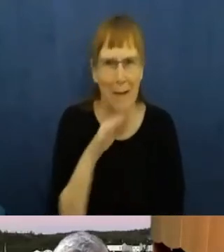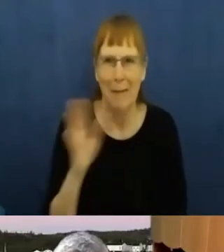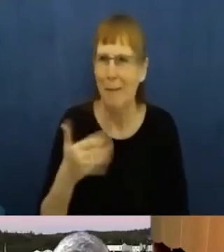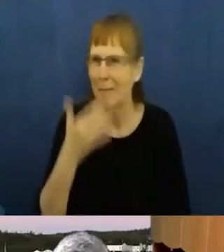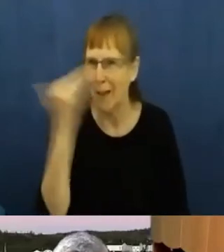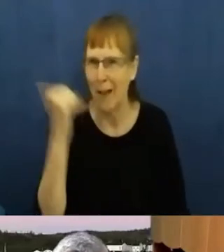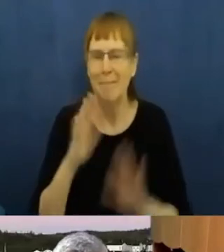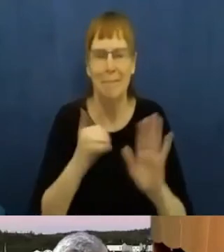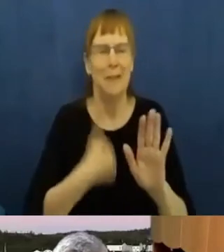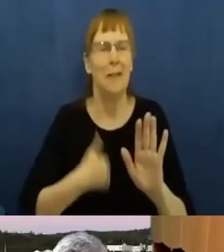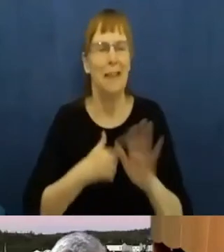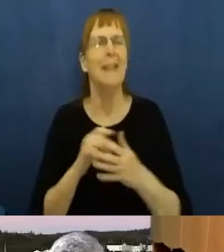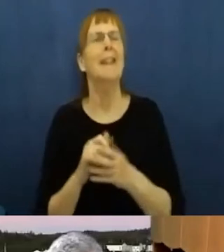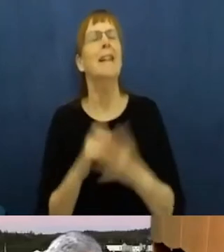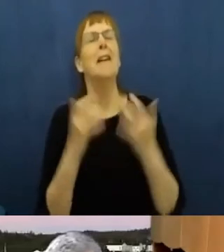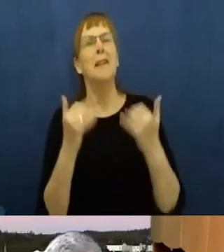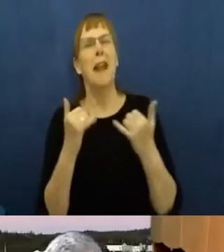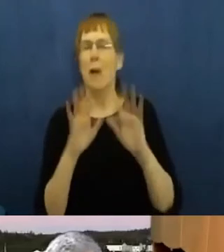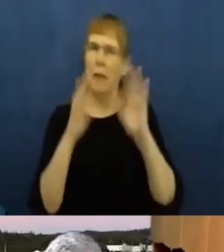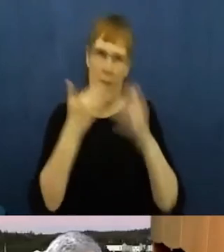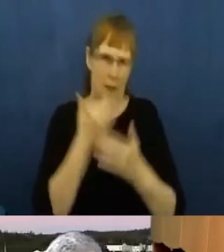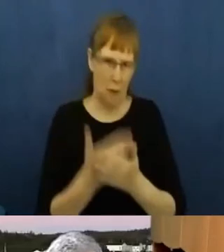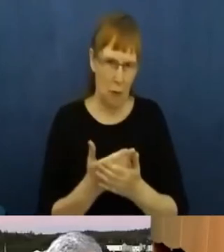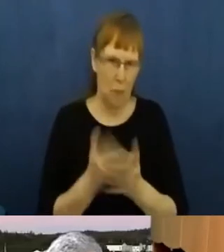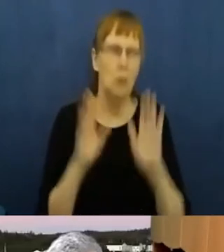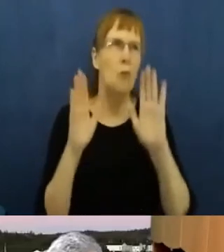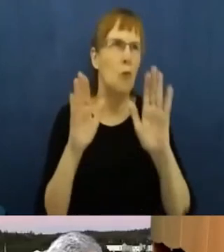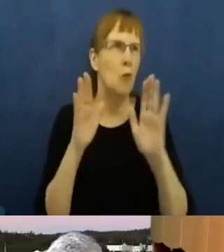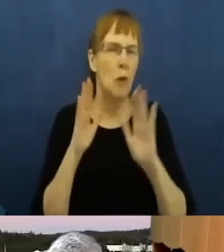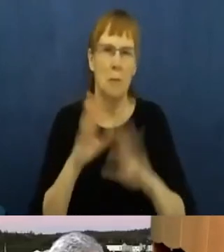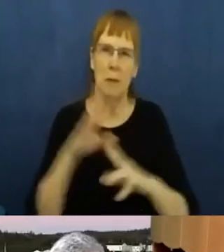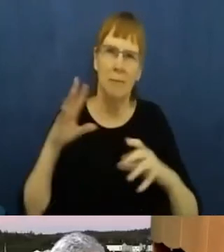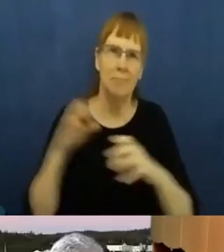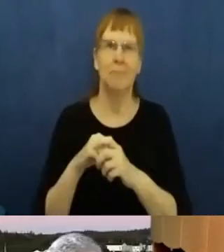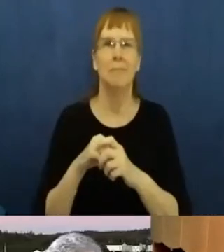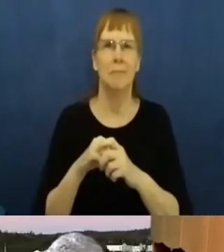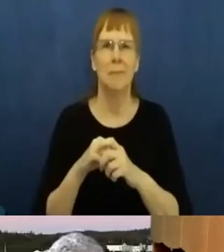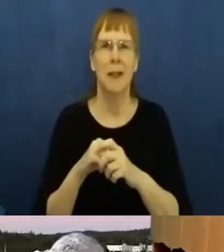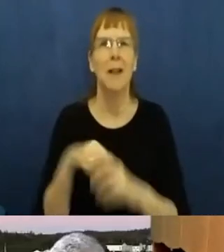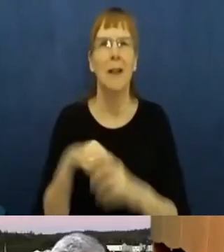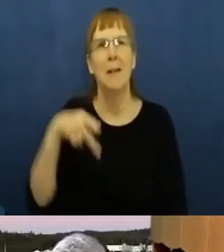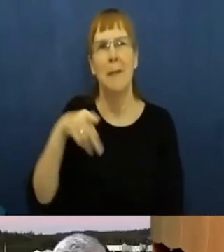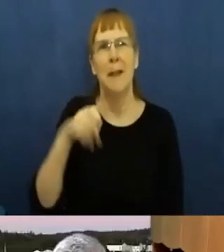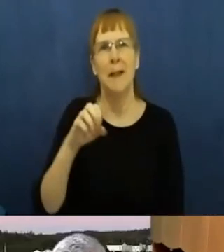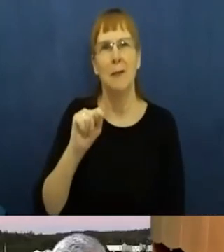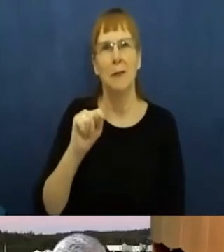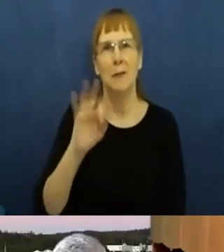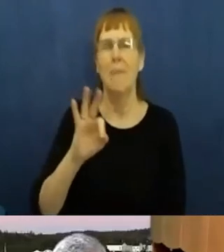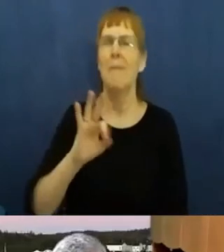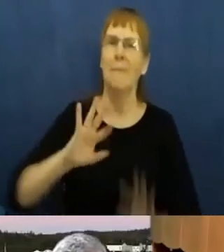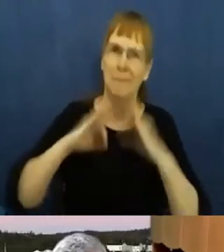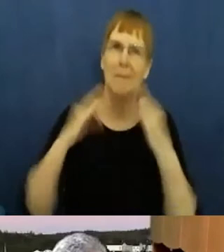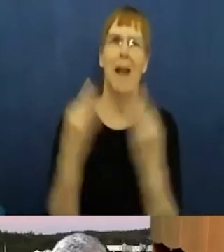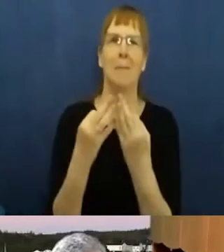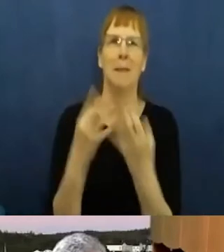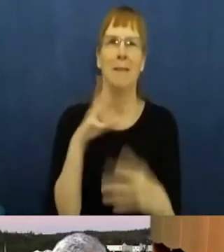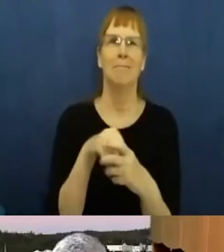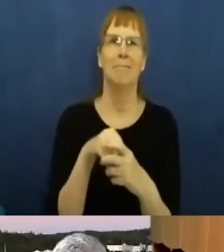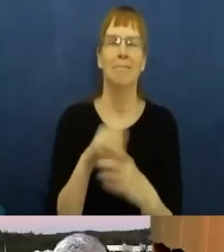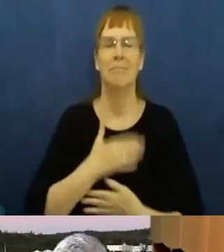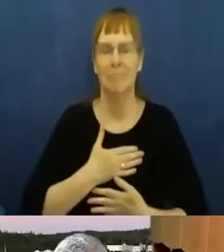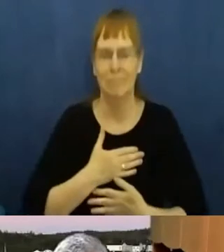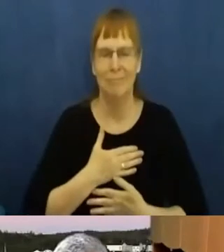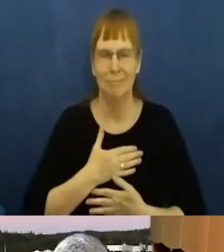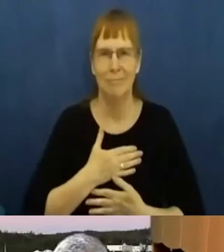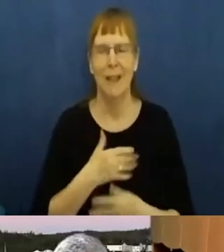wonderful to be back with the Trudeau Foundation family. I join you today with a good deal